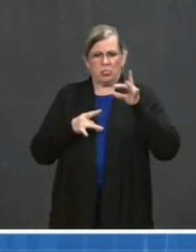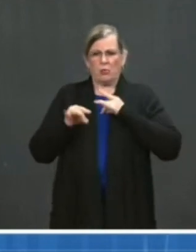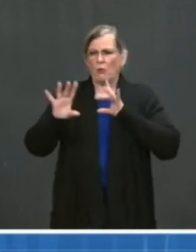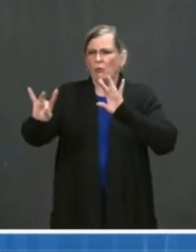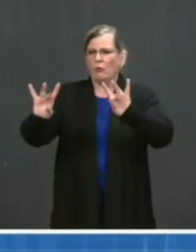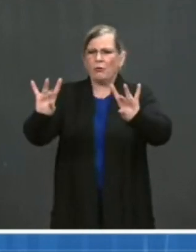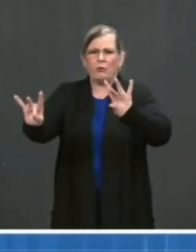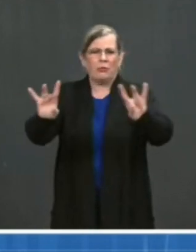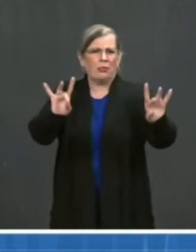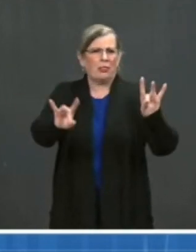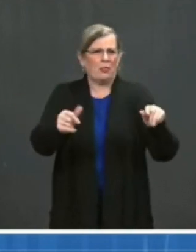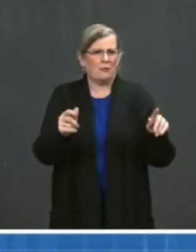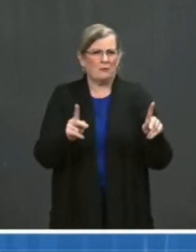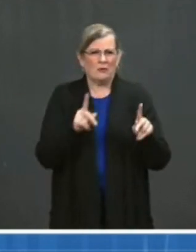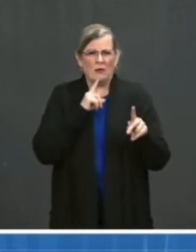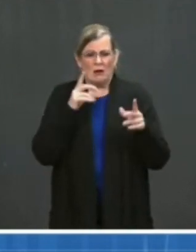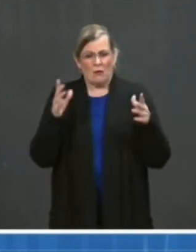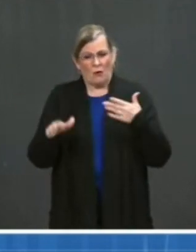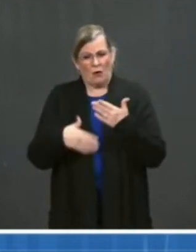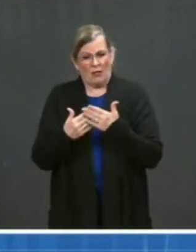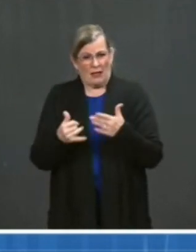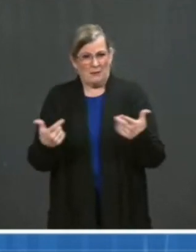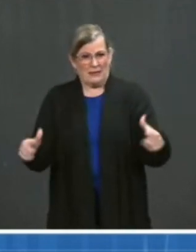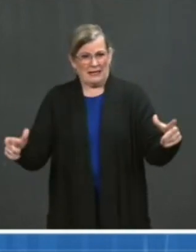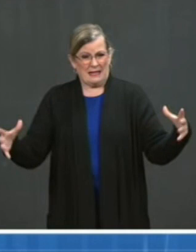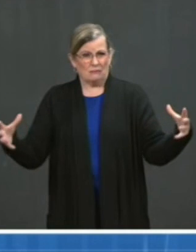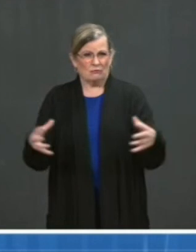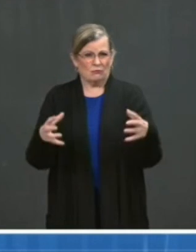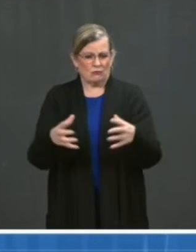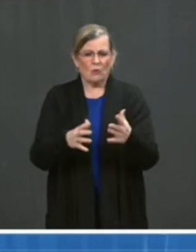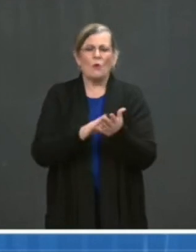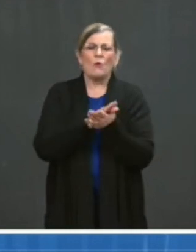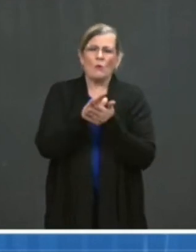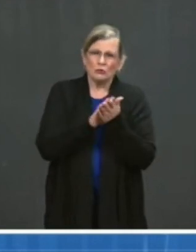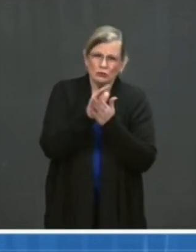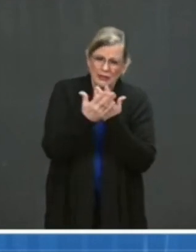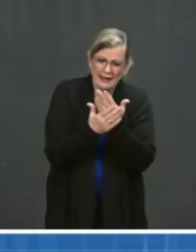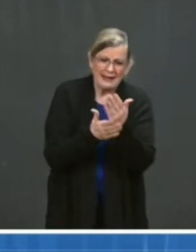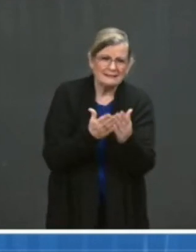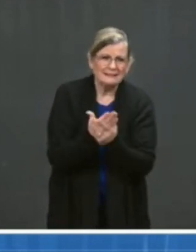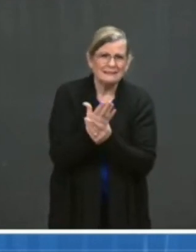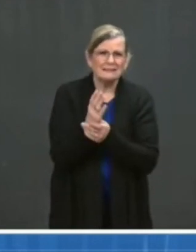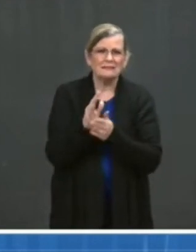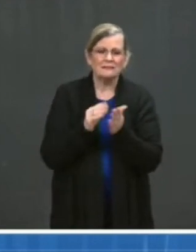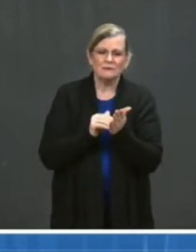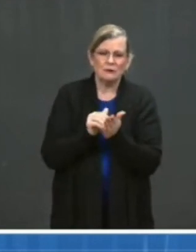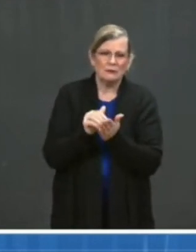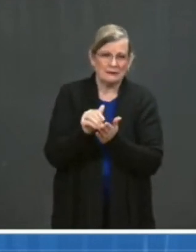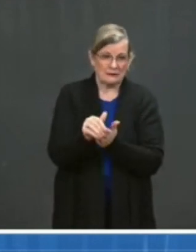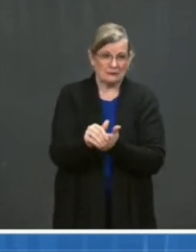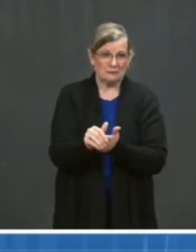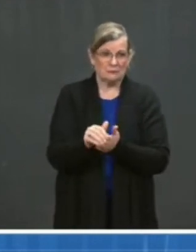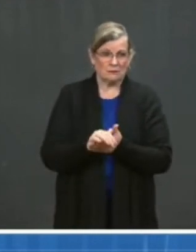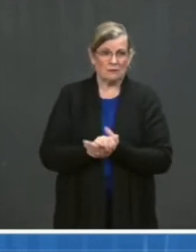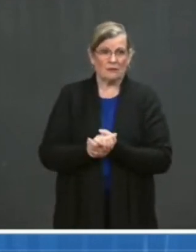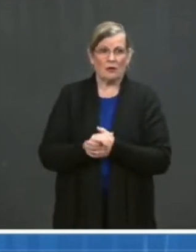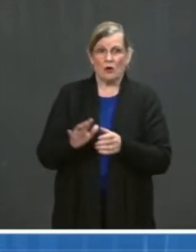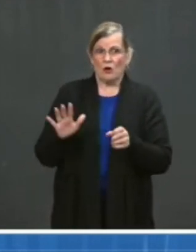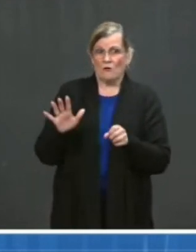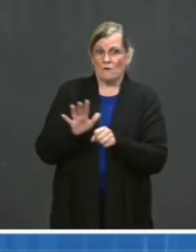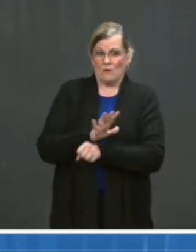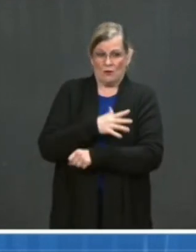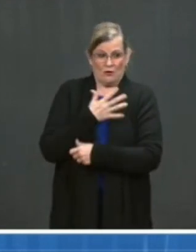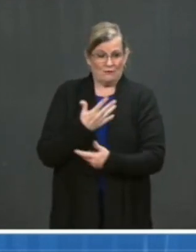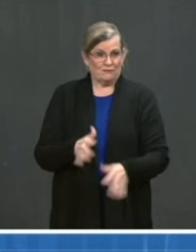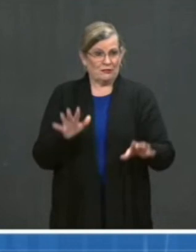poorly ventilated areas and wash your hands frequently. And while we believe that fully vaccinated people can travel at low risk